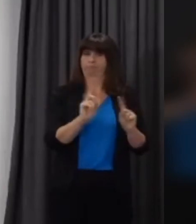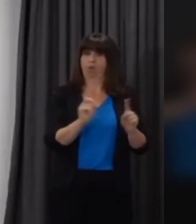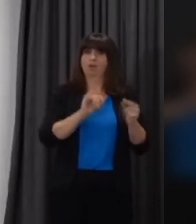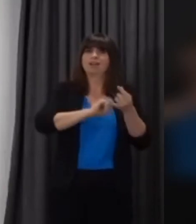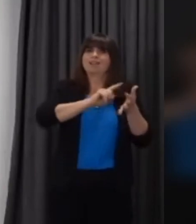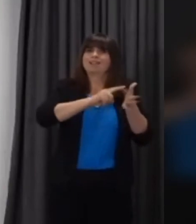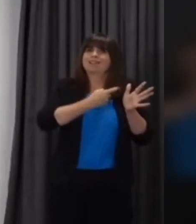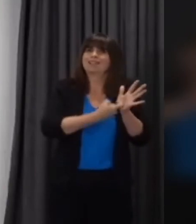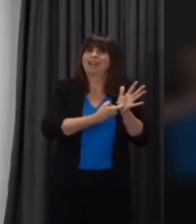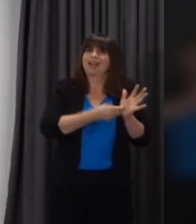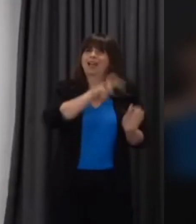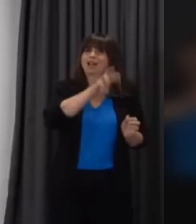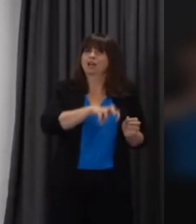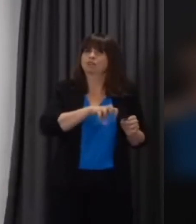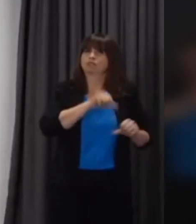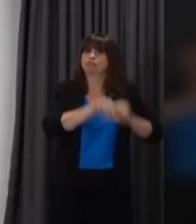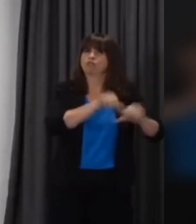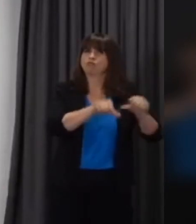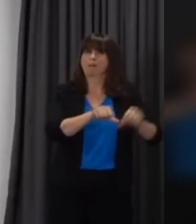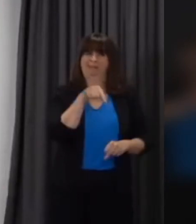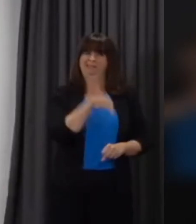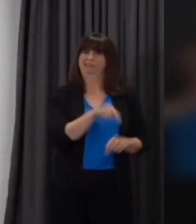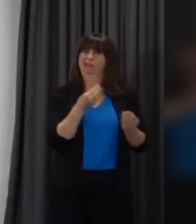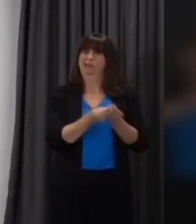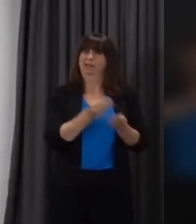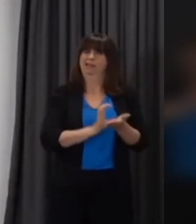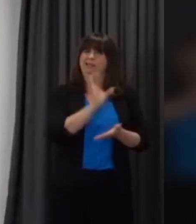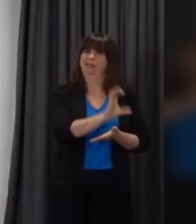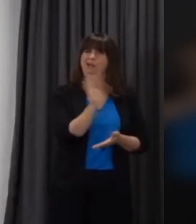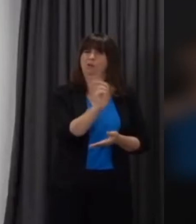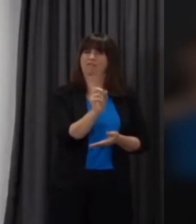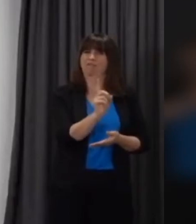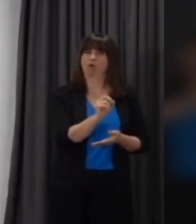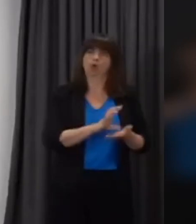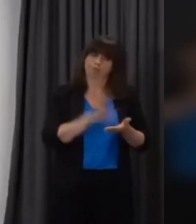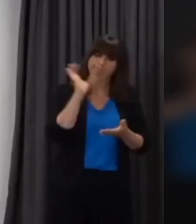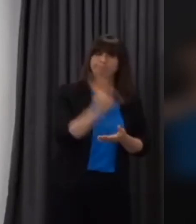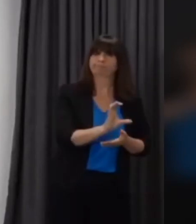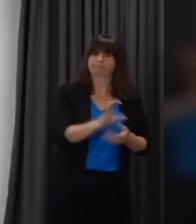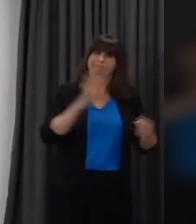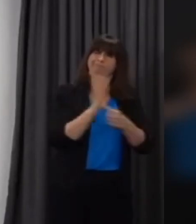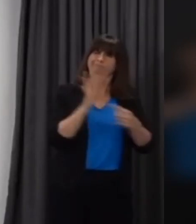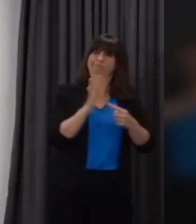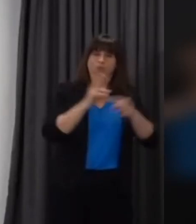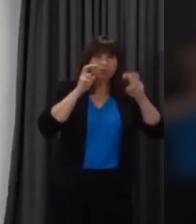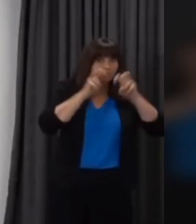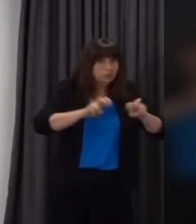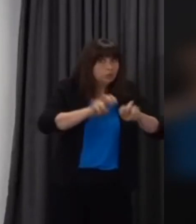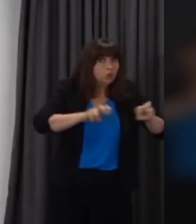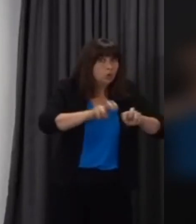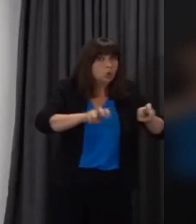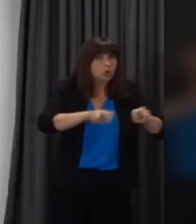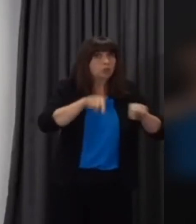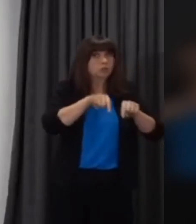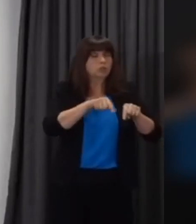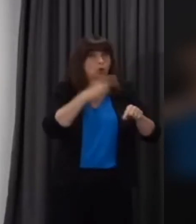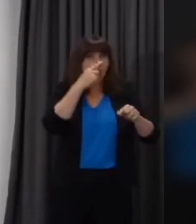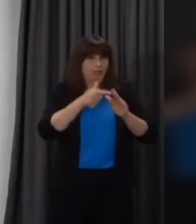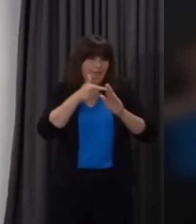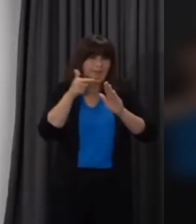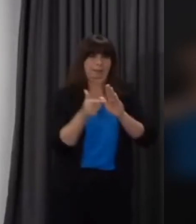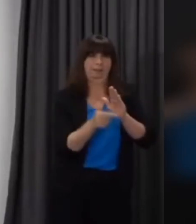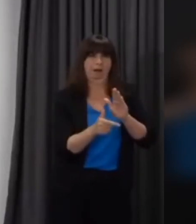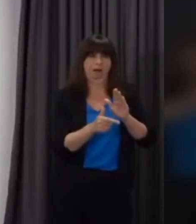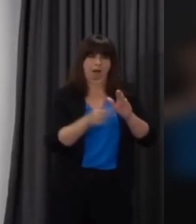SAR Cymru programme. This money will be used to pump prime and support research that could contribute to or boost the